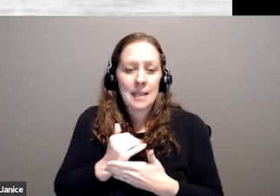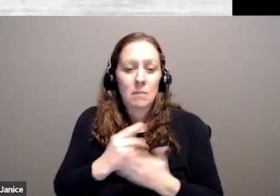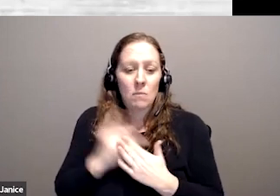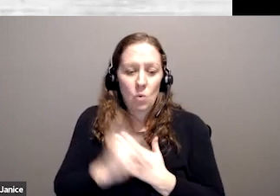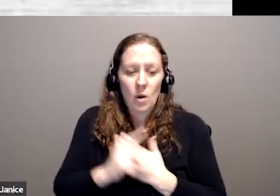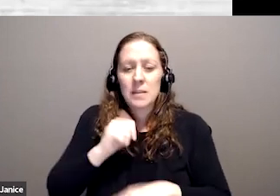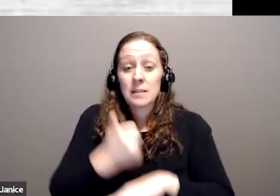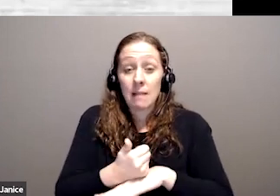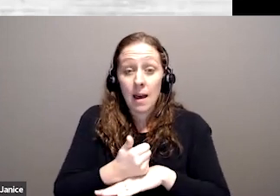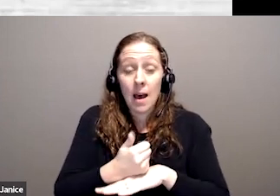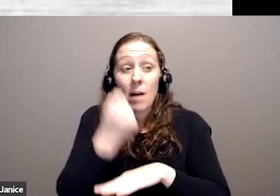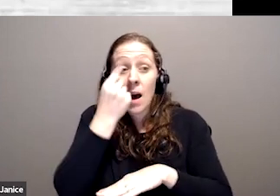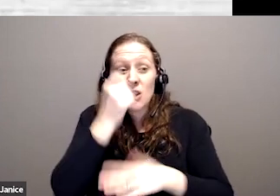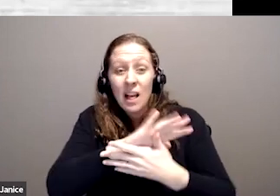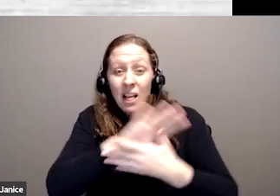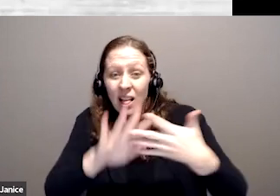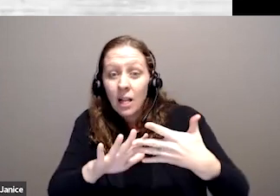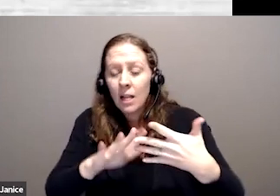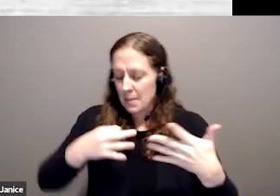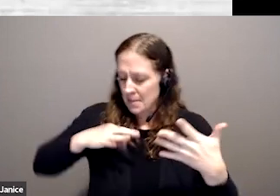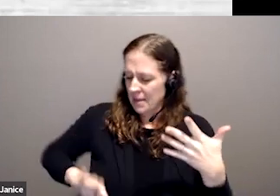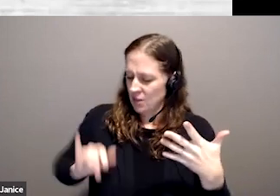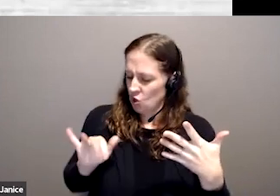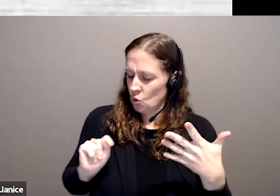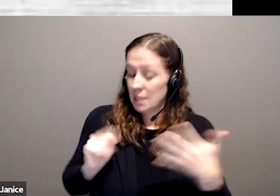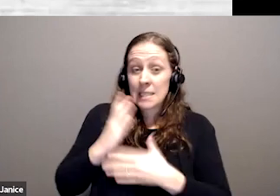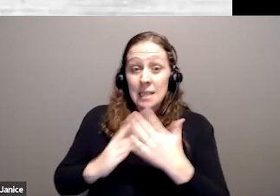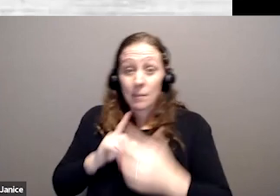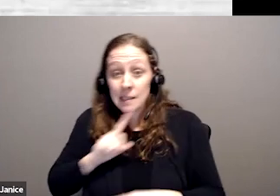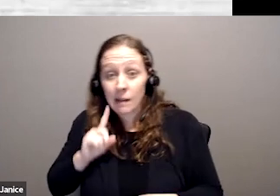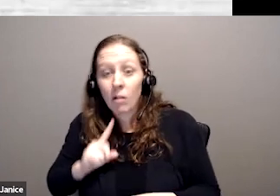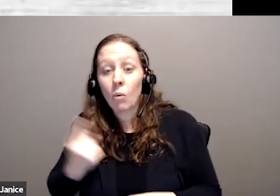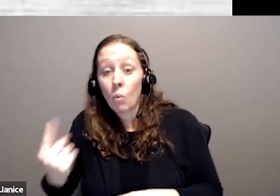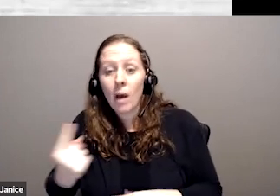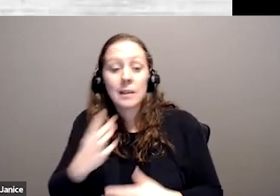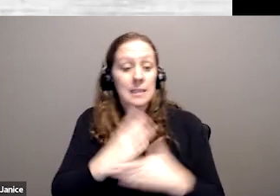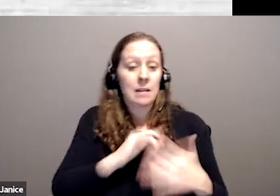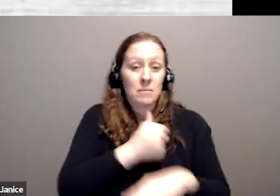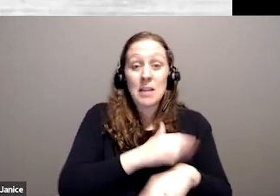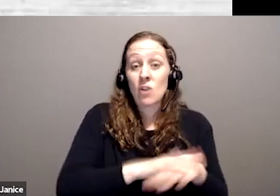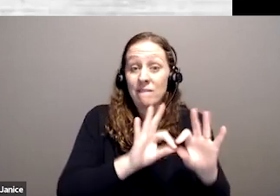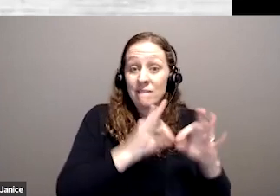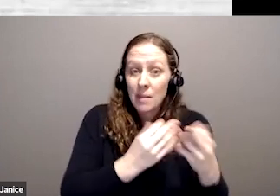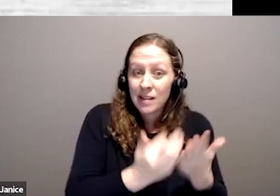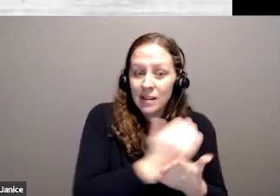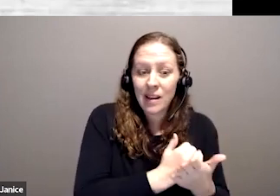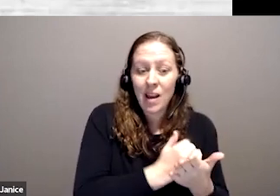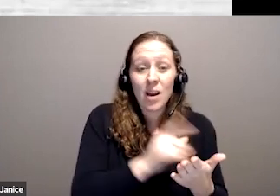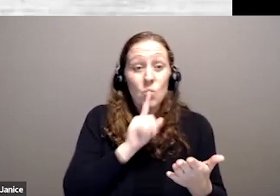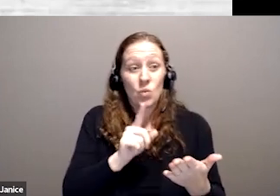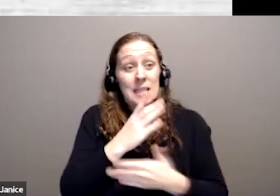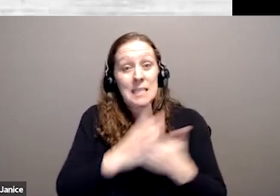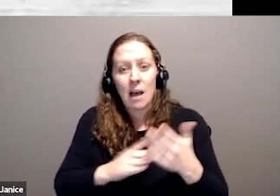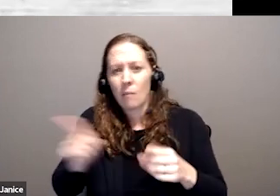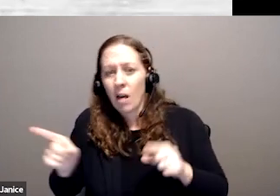all of which have differing definitions of benefit units. Some are single based, some are family based, and they go back and forth, and